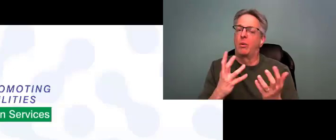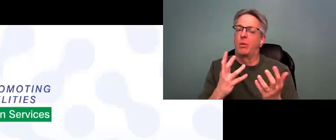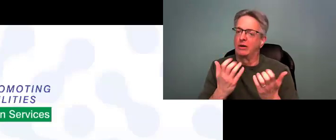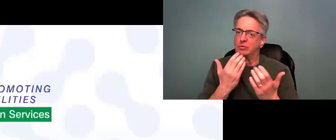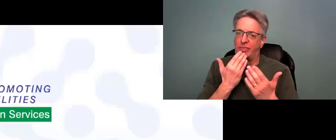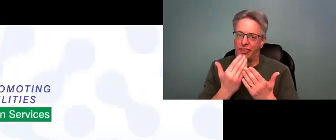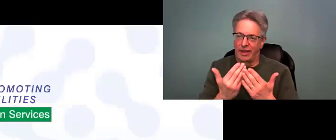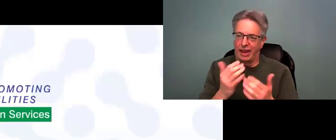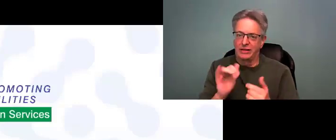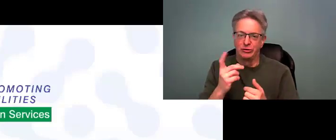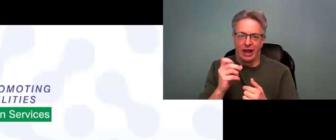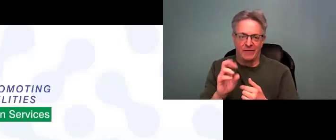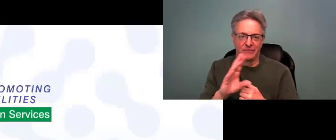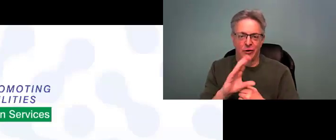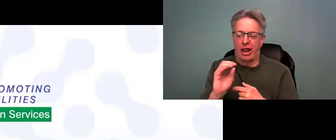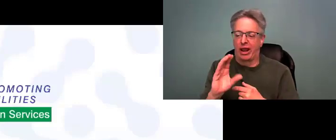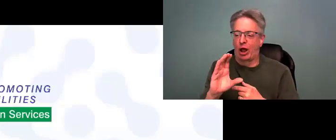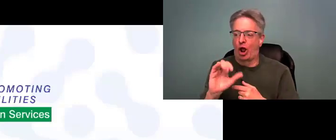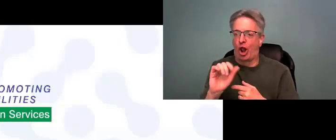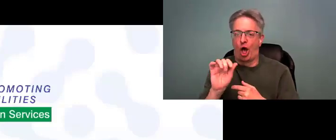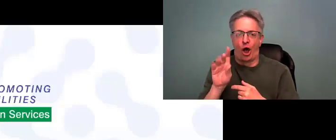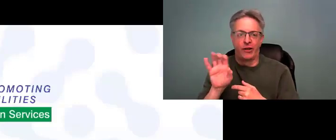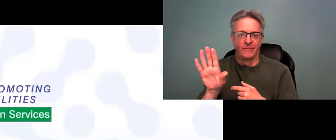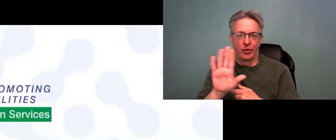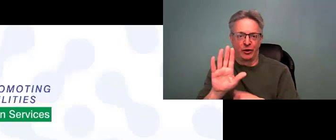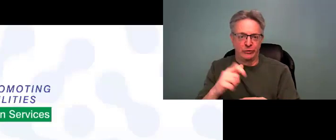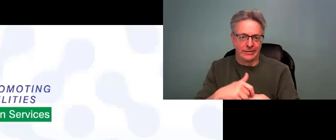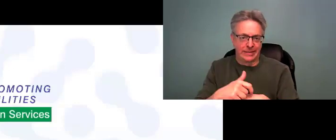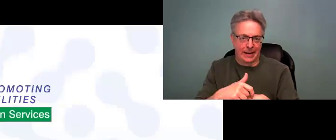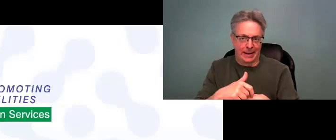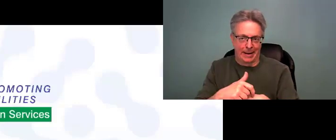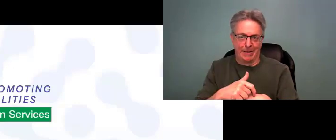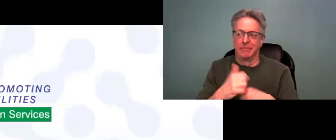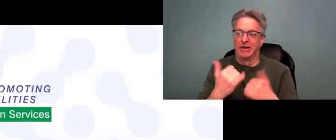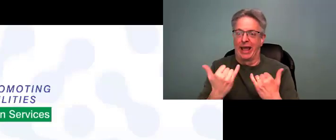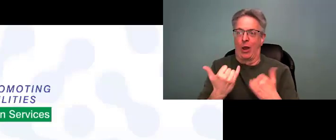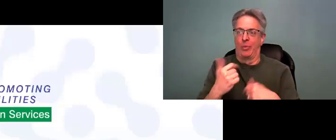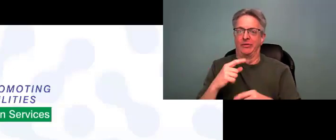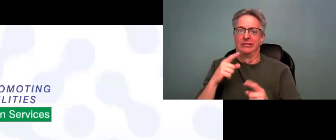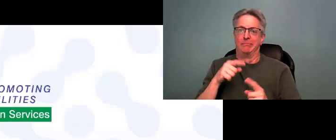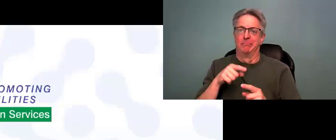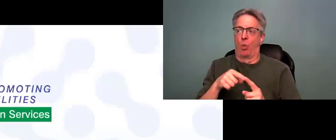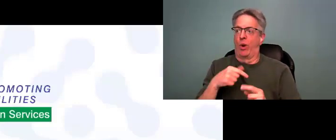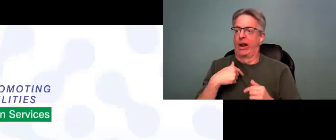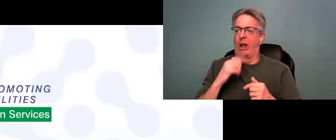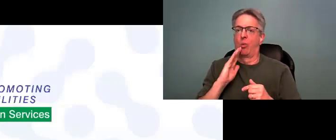All right. Well, I want to thank you, Jennifer and Claudette for your time.